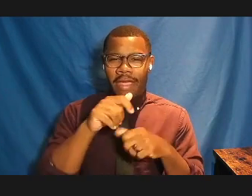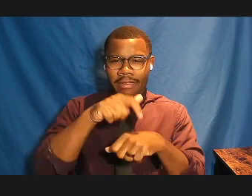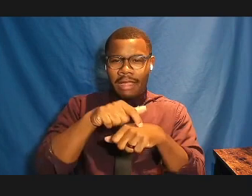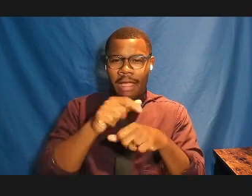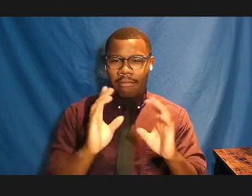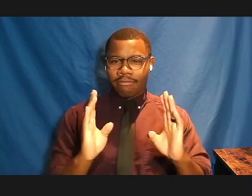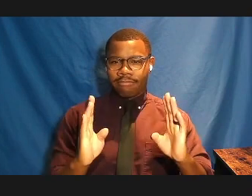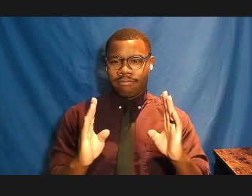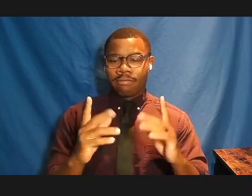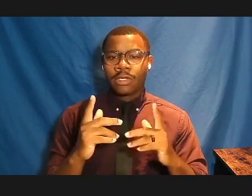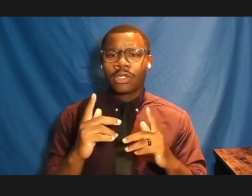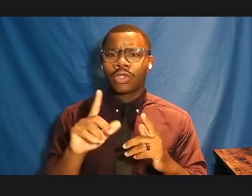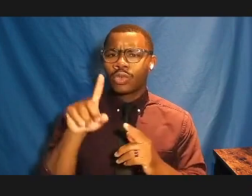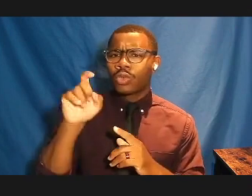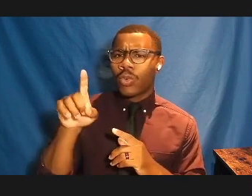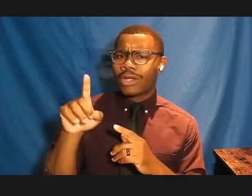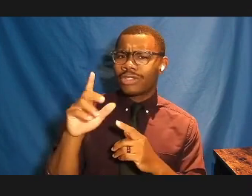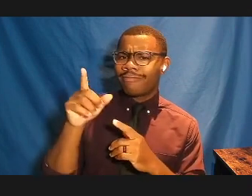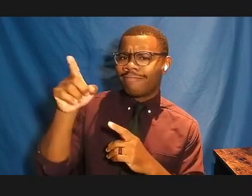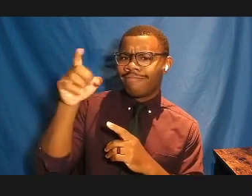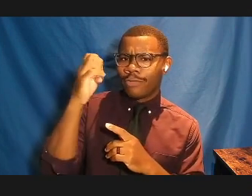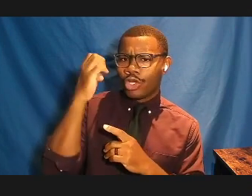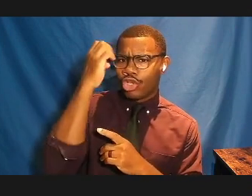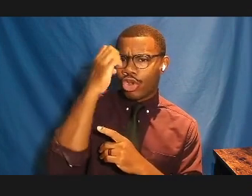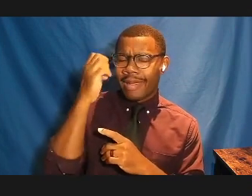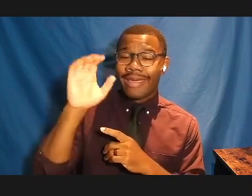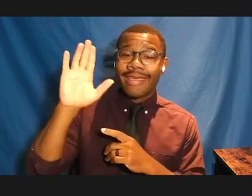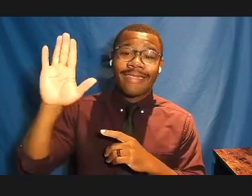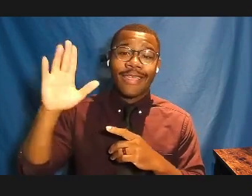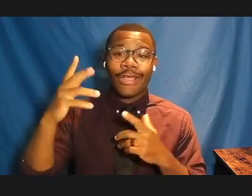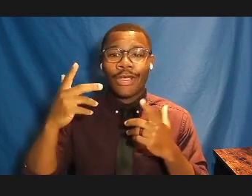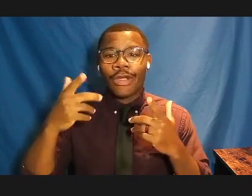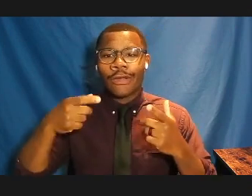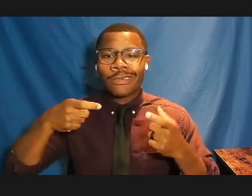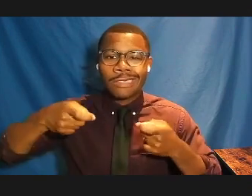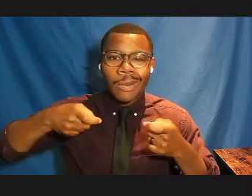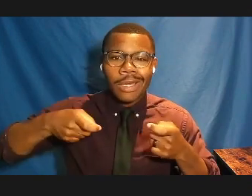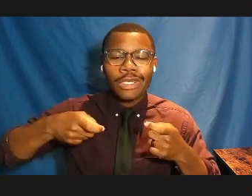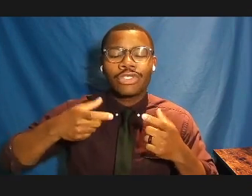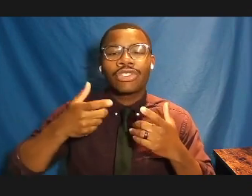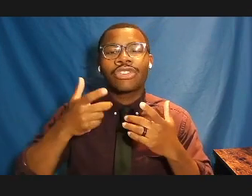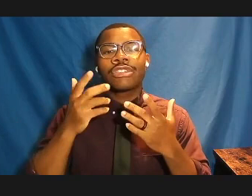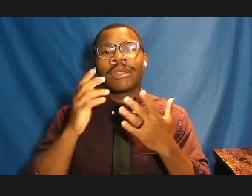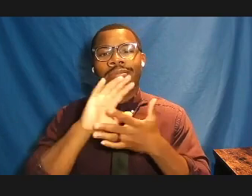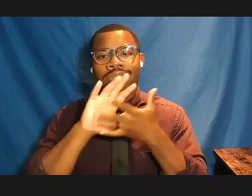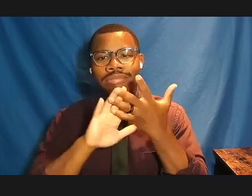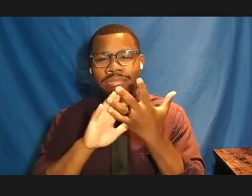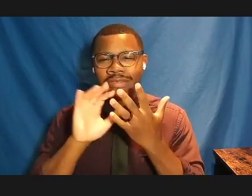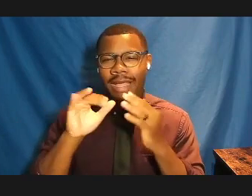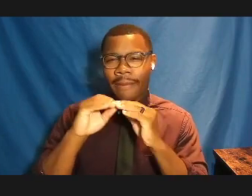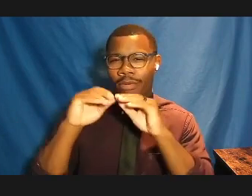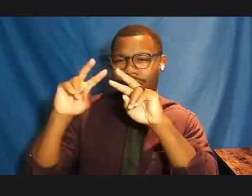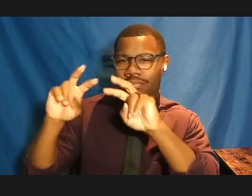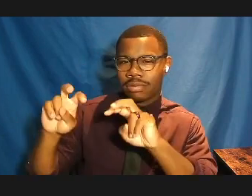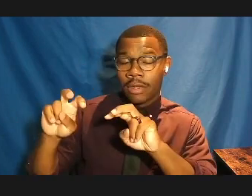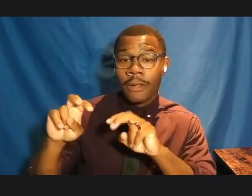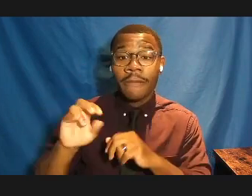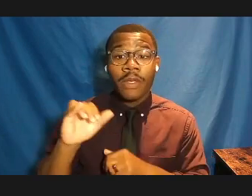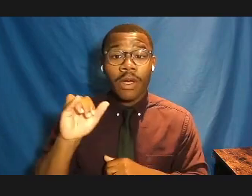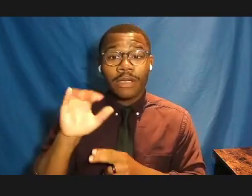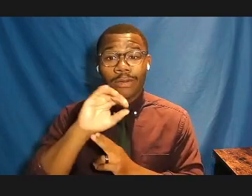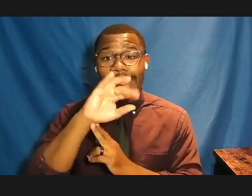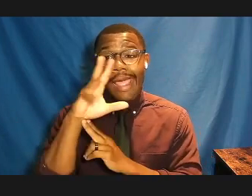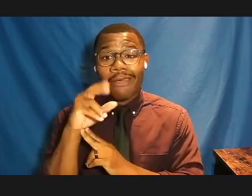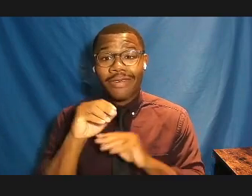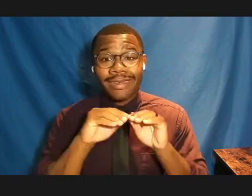European domination and hegemony. And also a course on African diaspora religions and